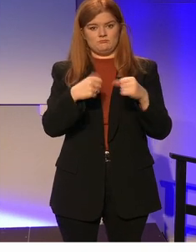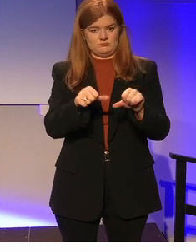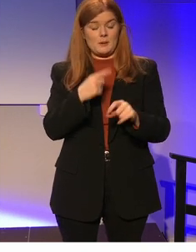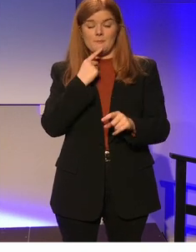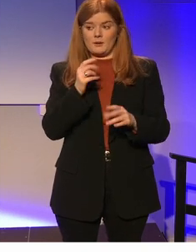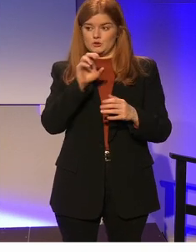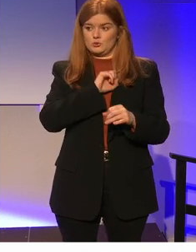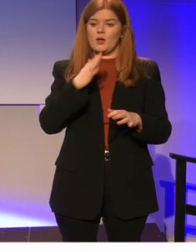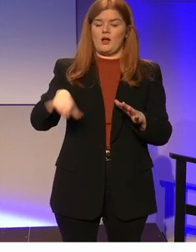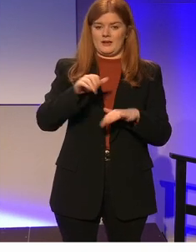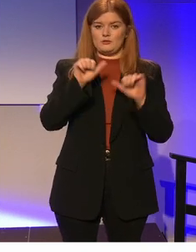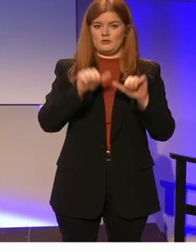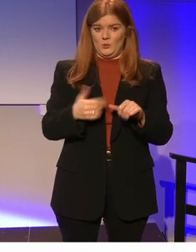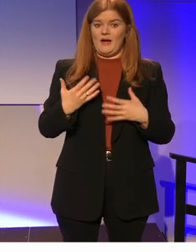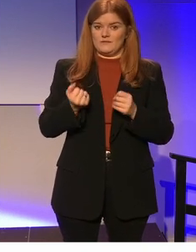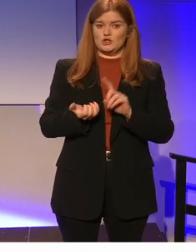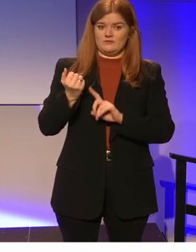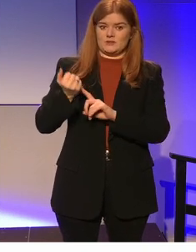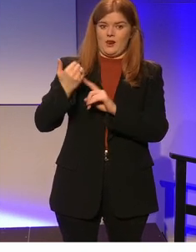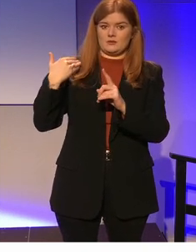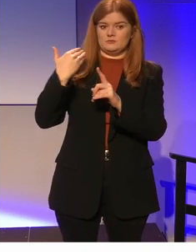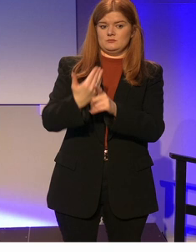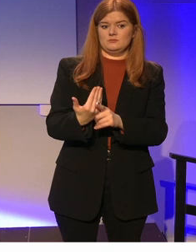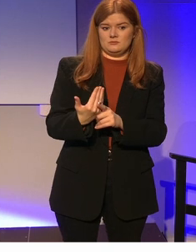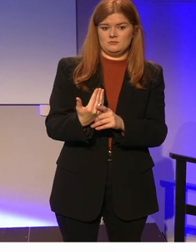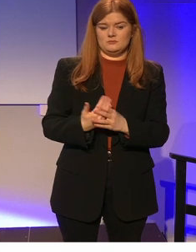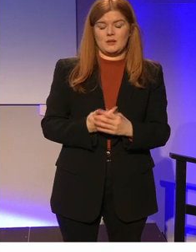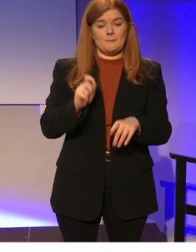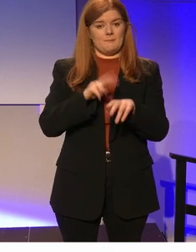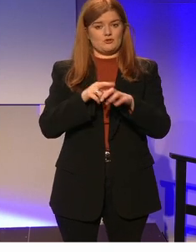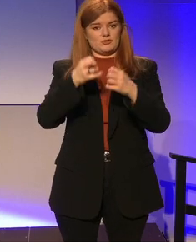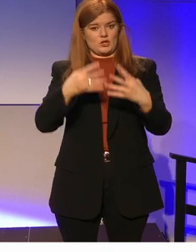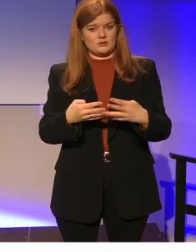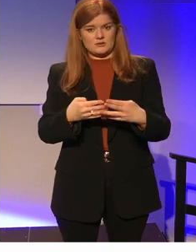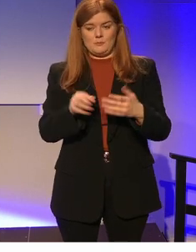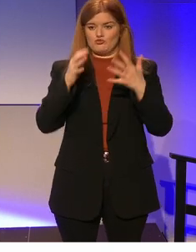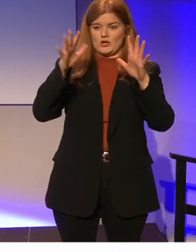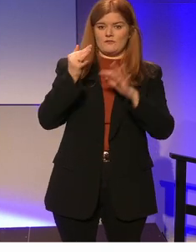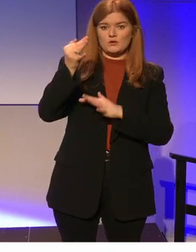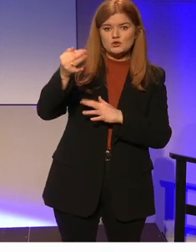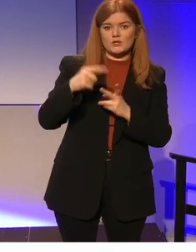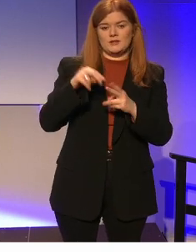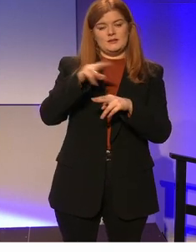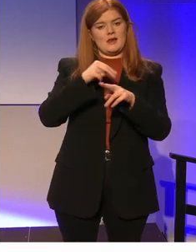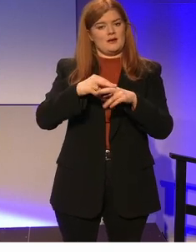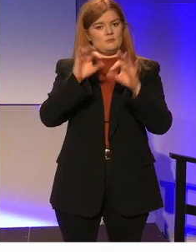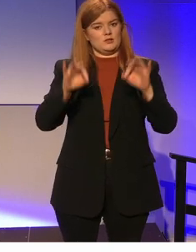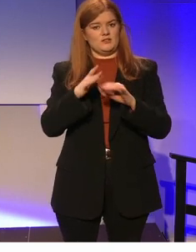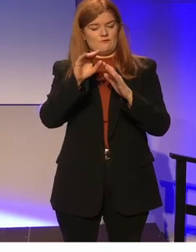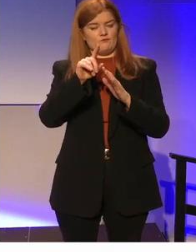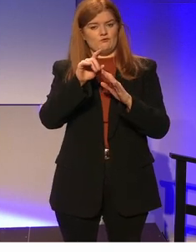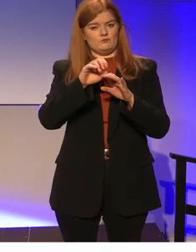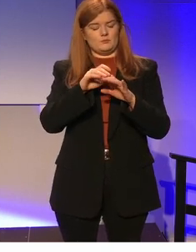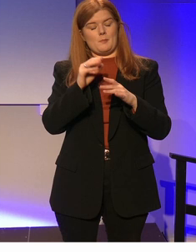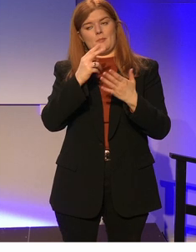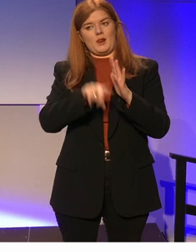I think we can agree that significant milestones have been made and better outcomes, brighter futures. National Policy Framework for Children and Young